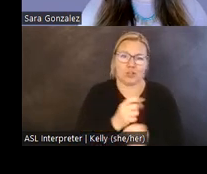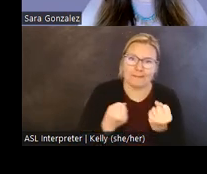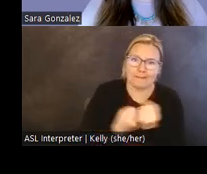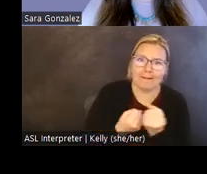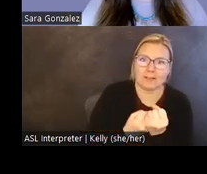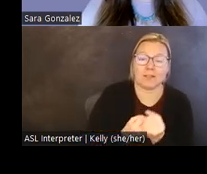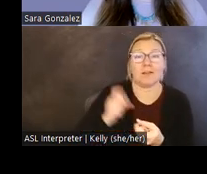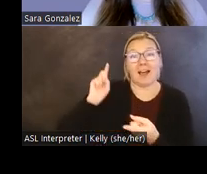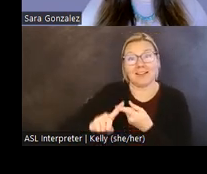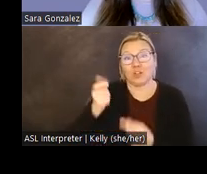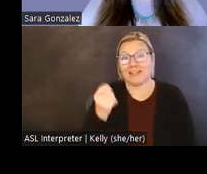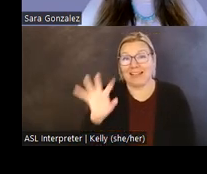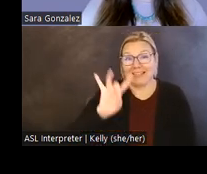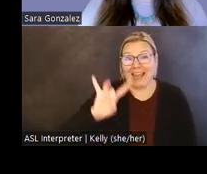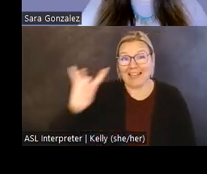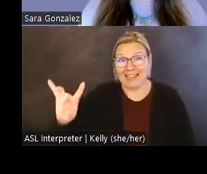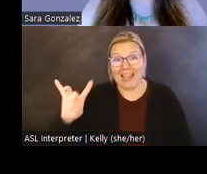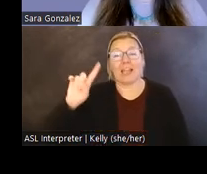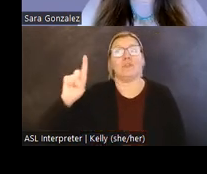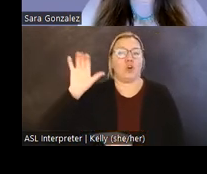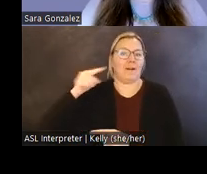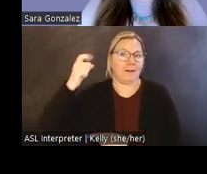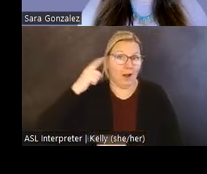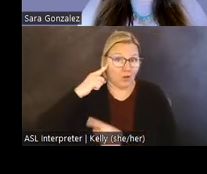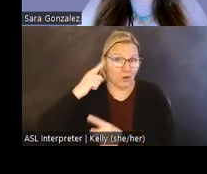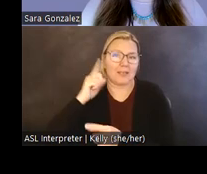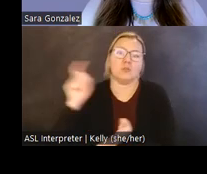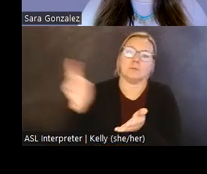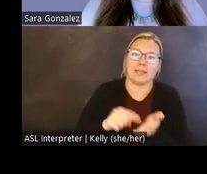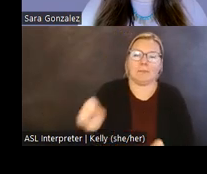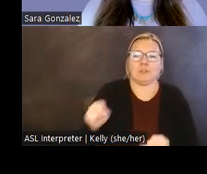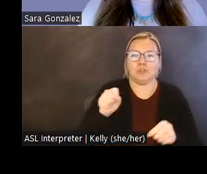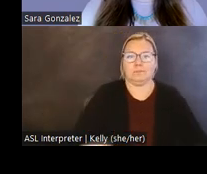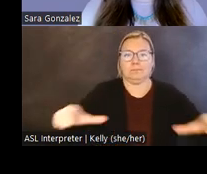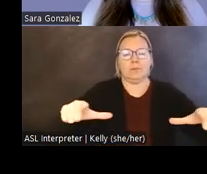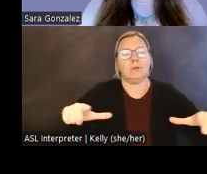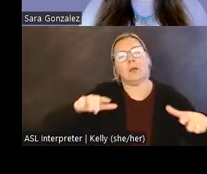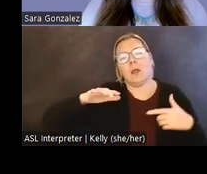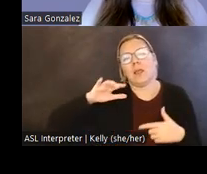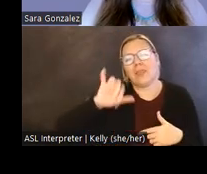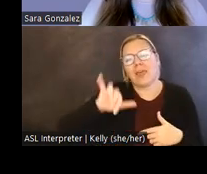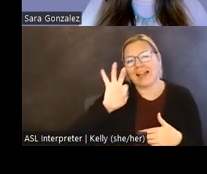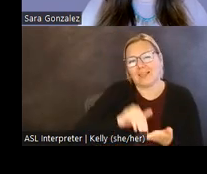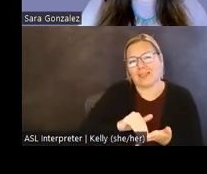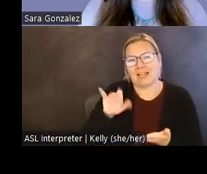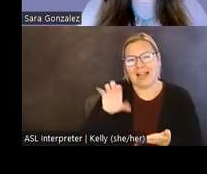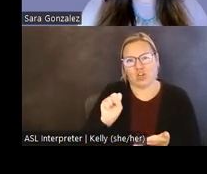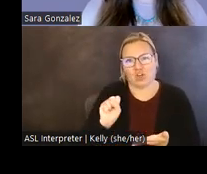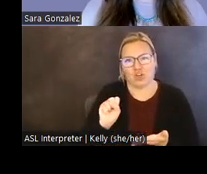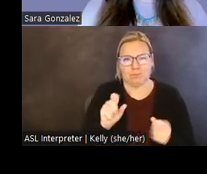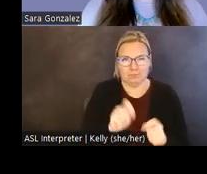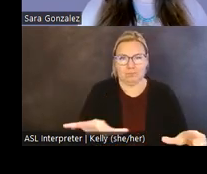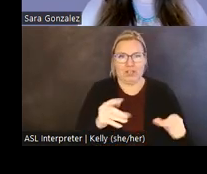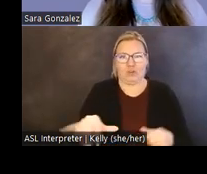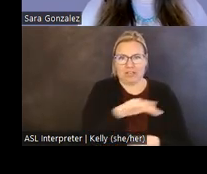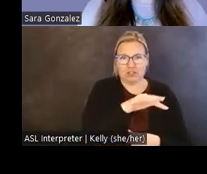1988 for Congress to reestablish a 9,000 acre reservation. Today, the Historic